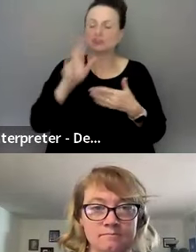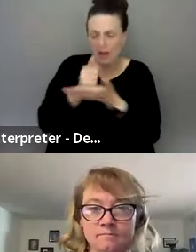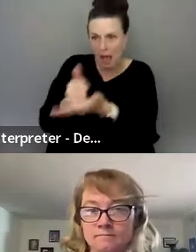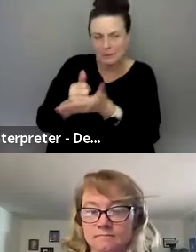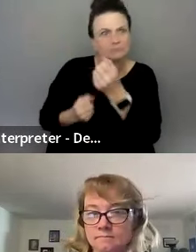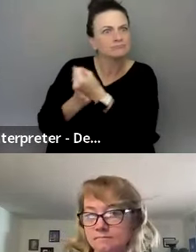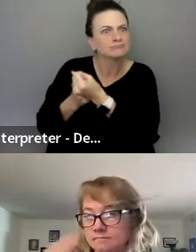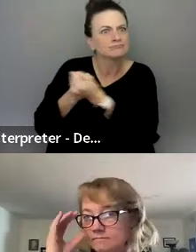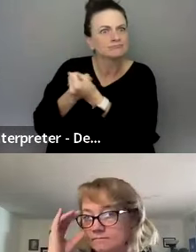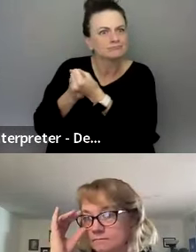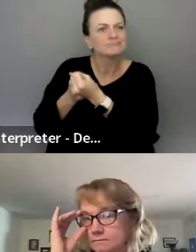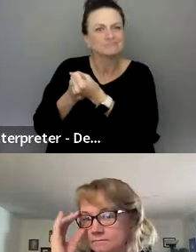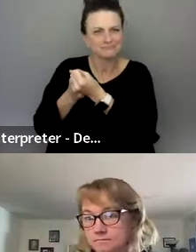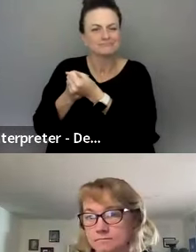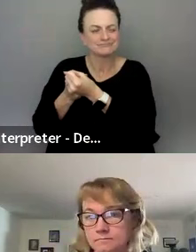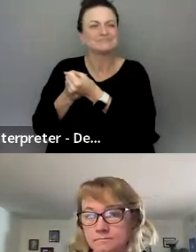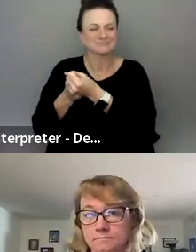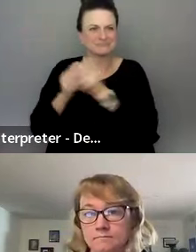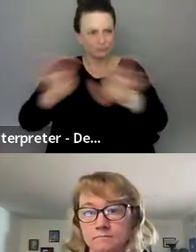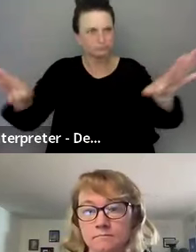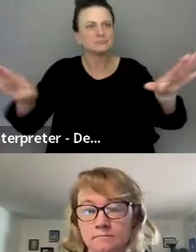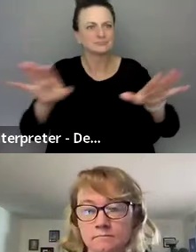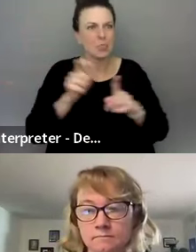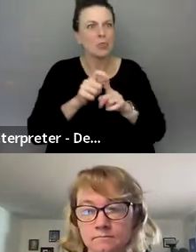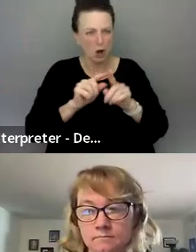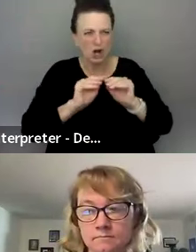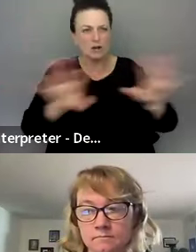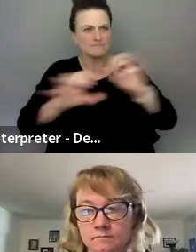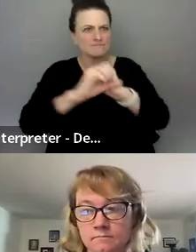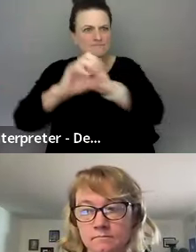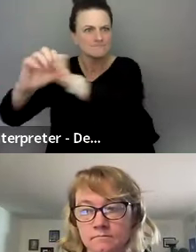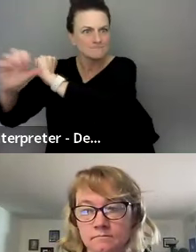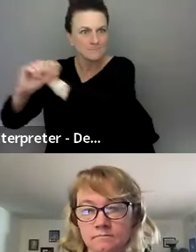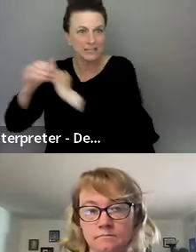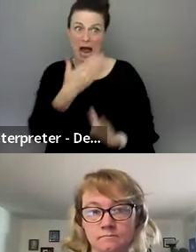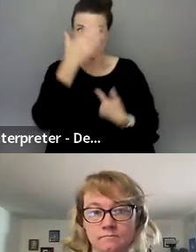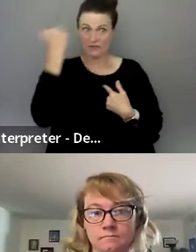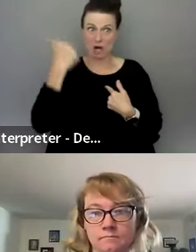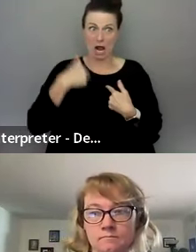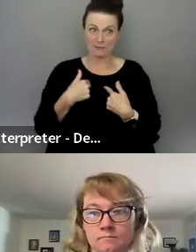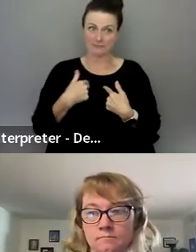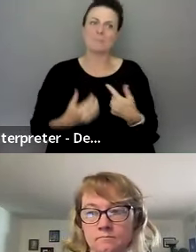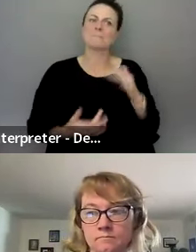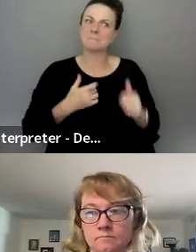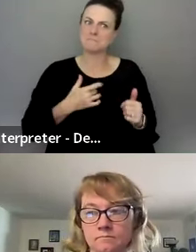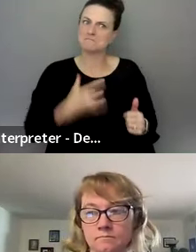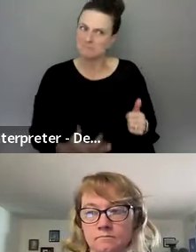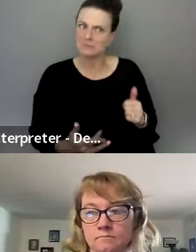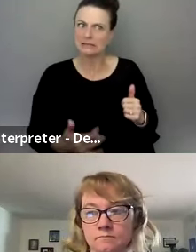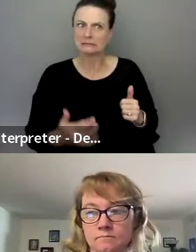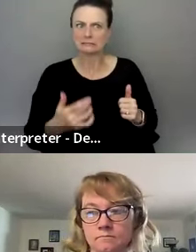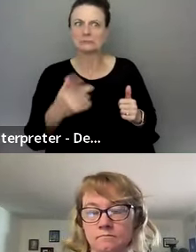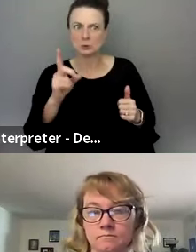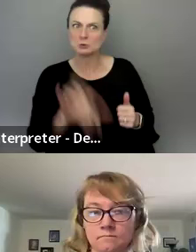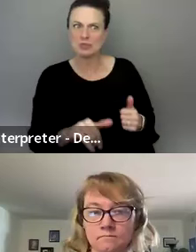and yeah, get the word out. So I forgot to do that. generally kind of do that when someone posts